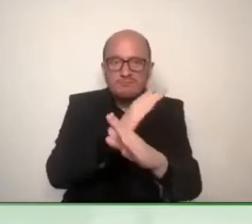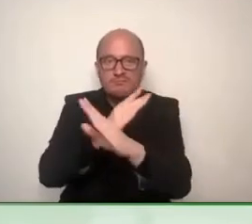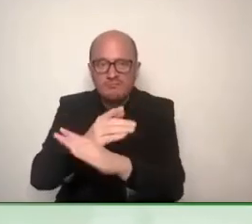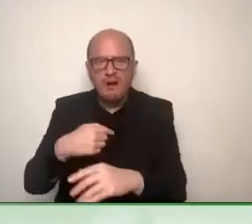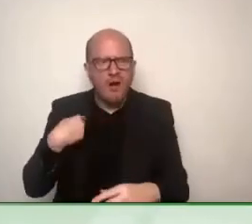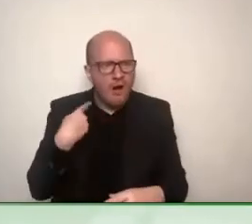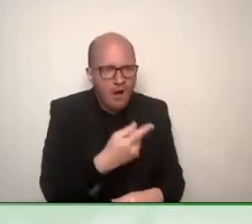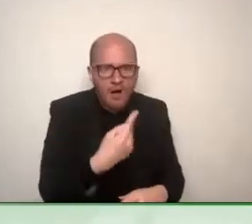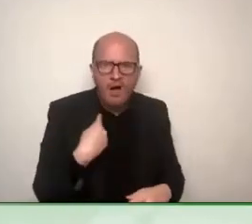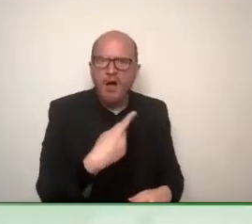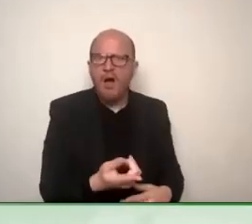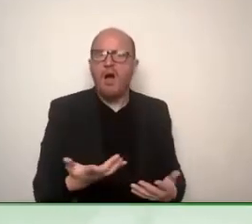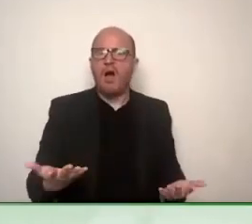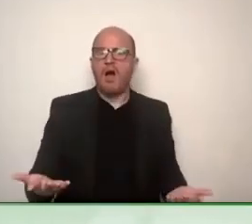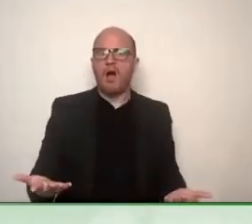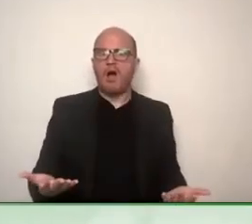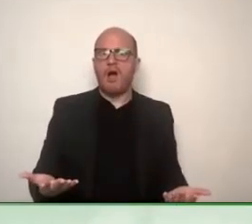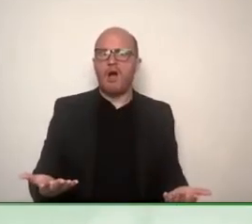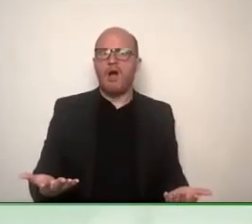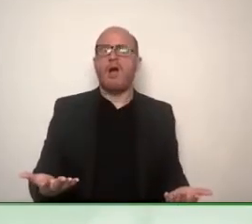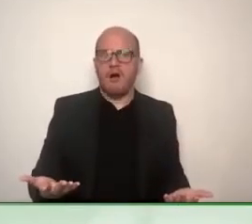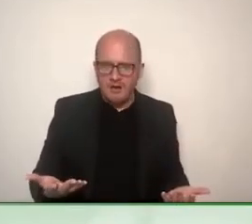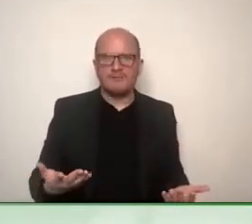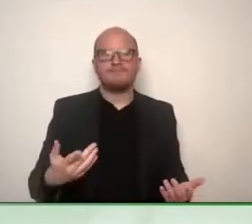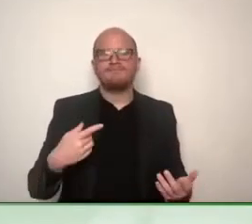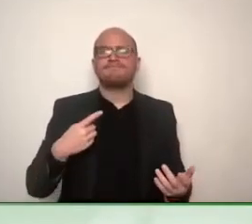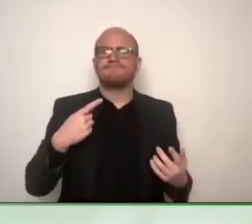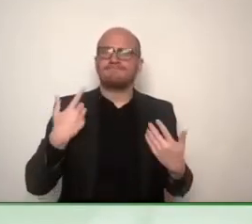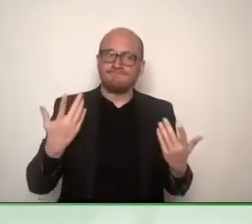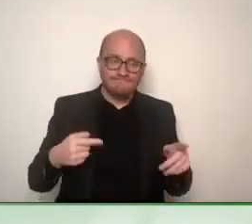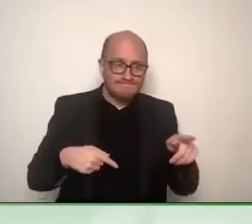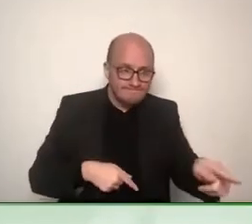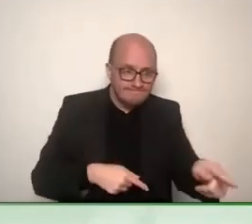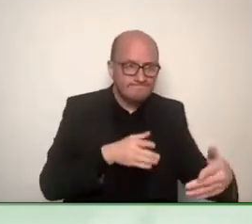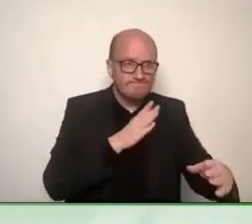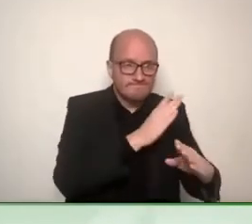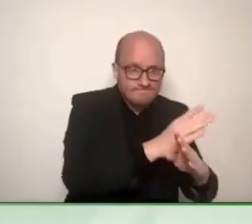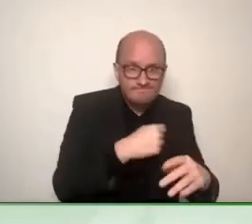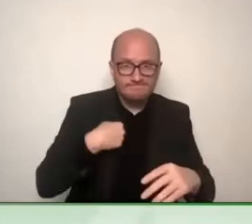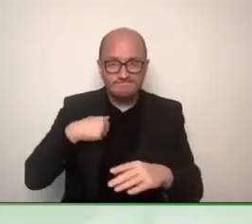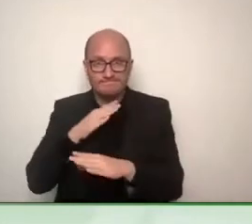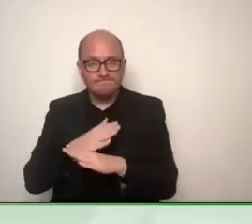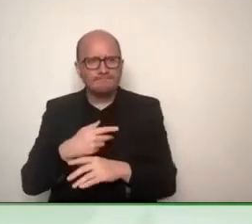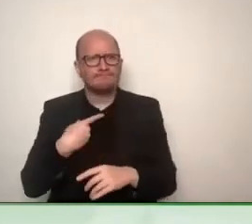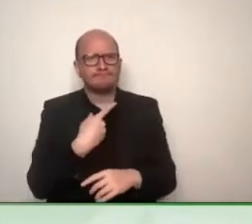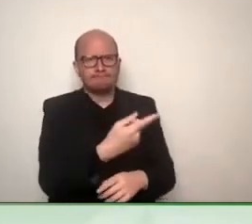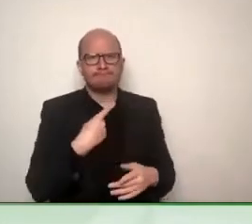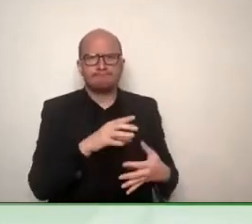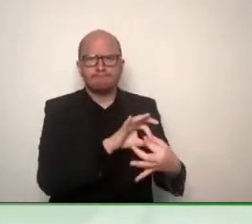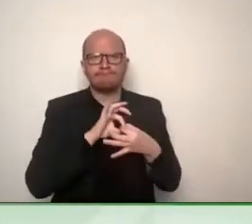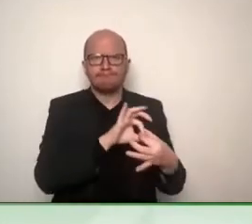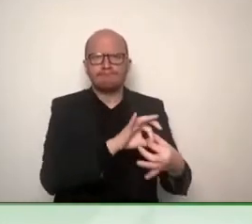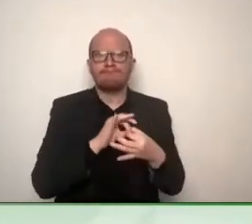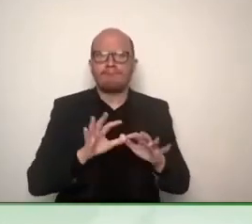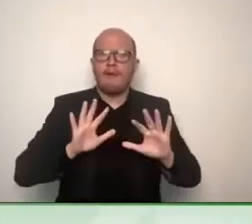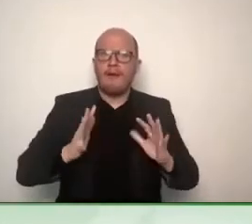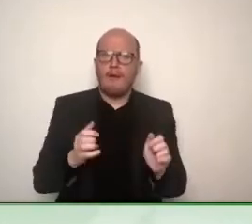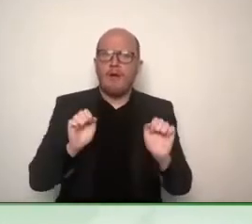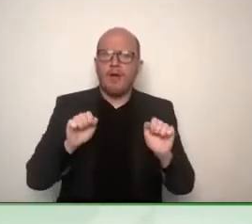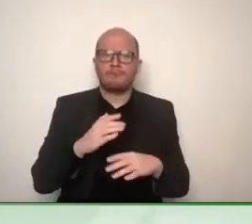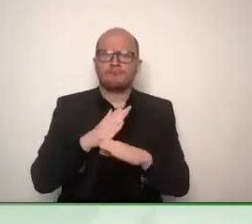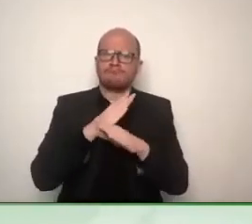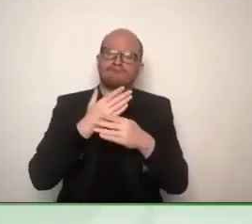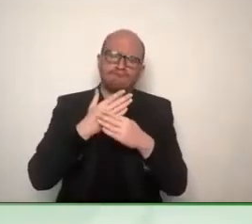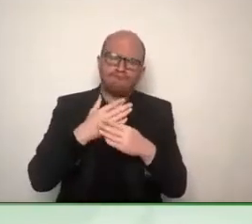good example of what we try to do. I was in the session and I was really interesting to see also the reactions of the people in the chat of